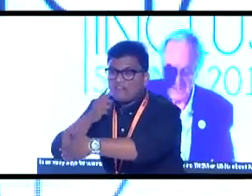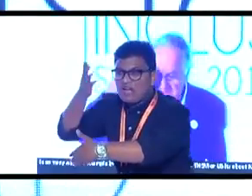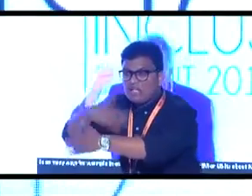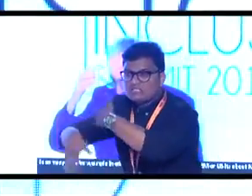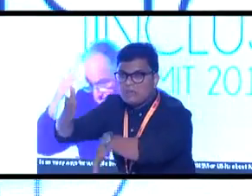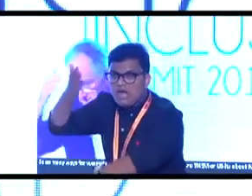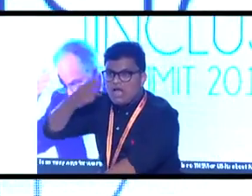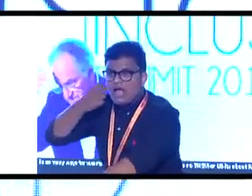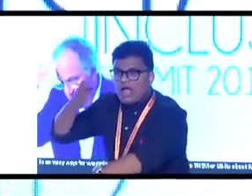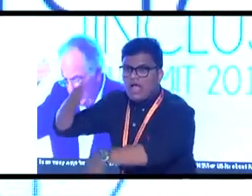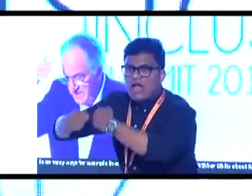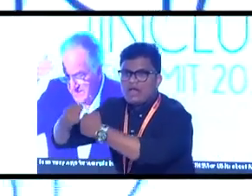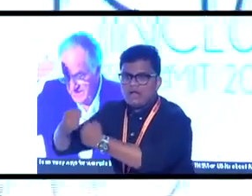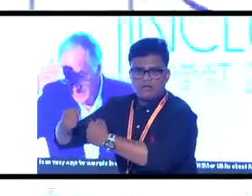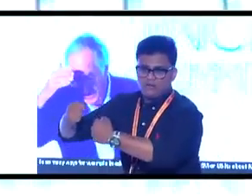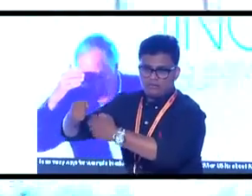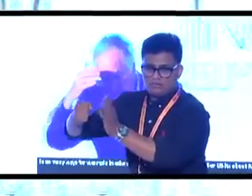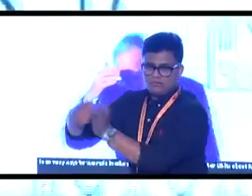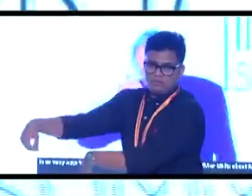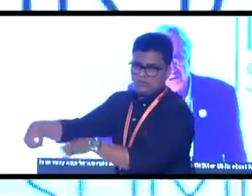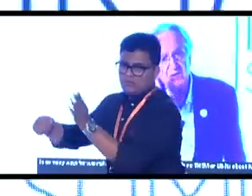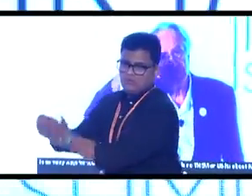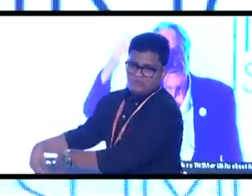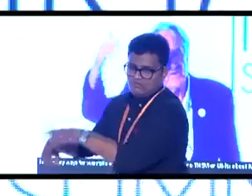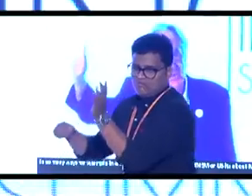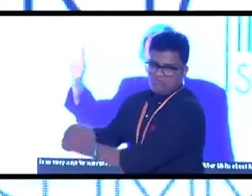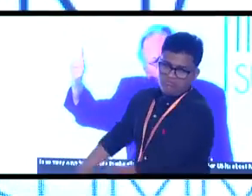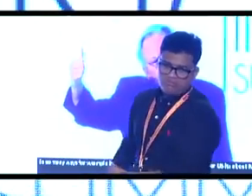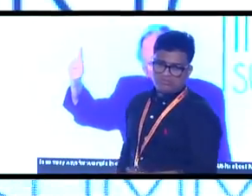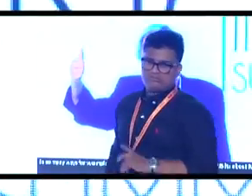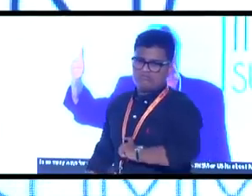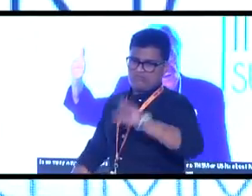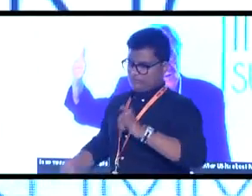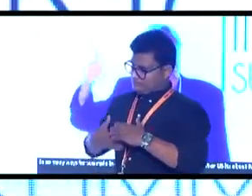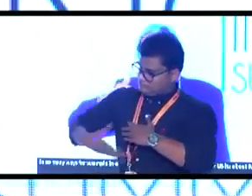to tell designers of the future,